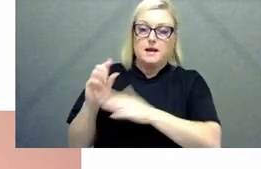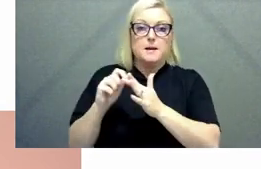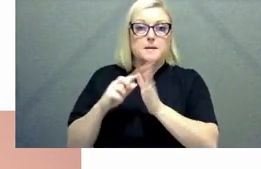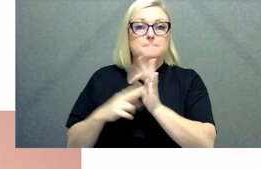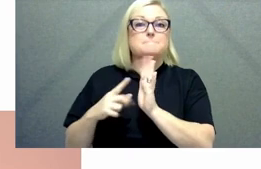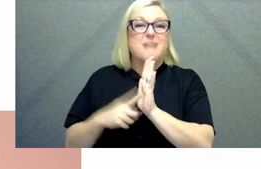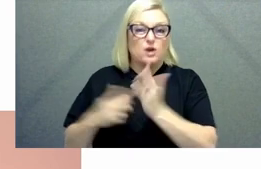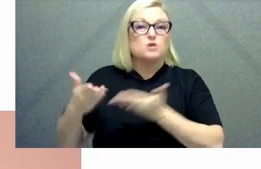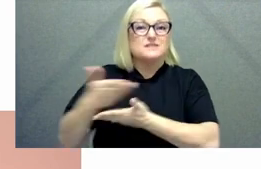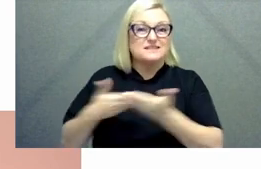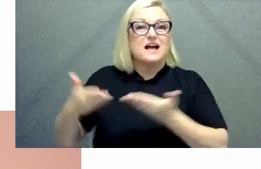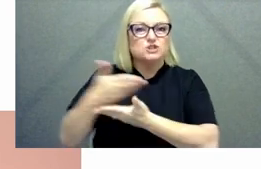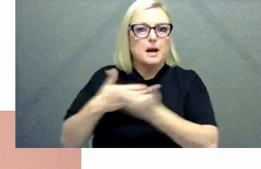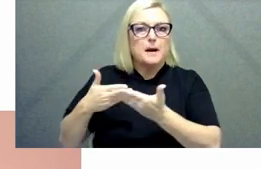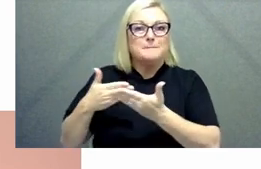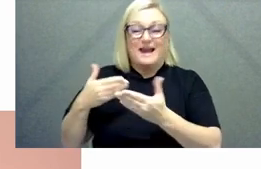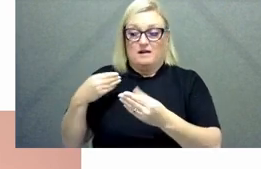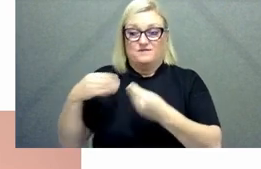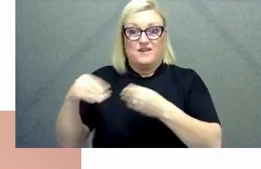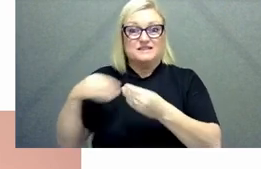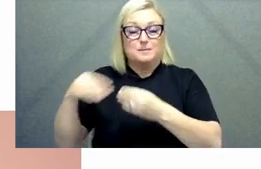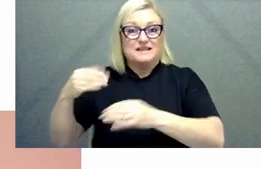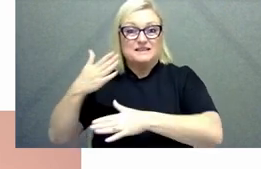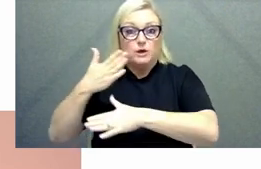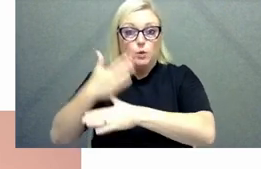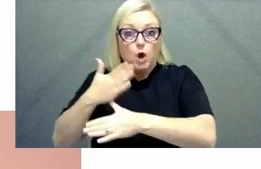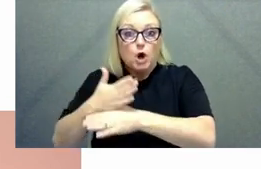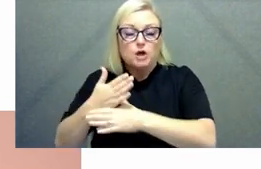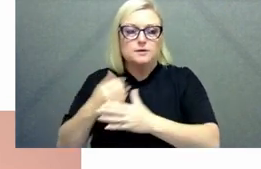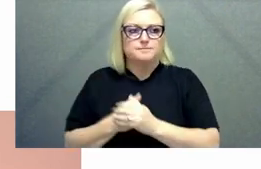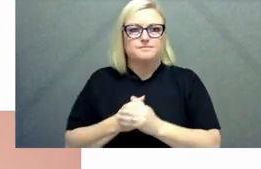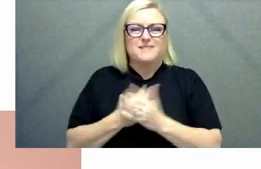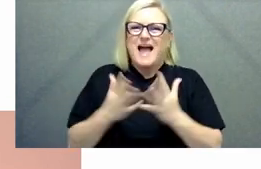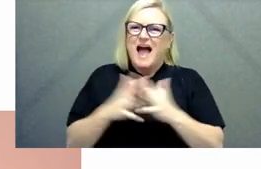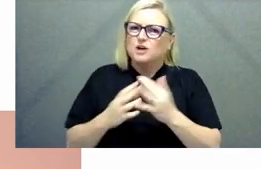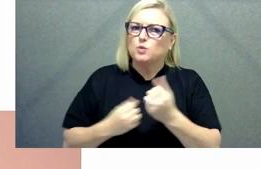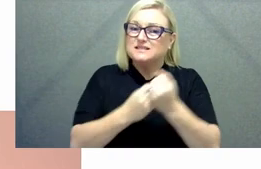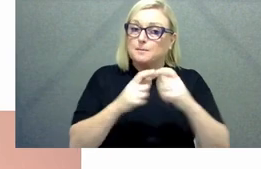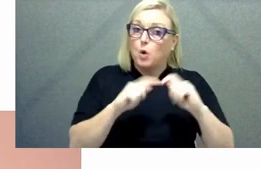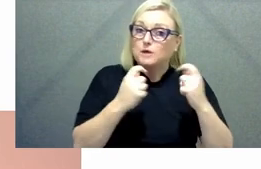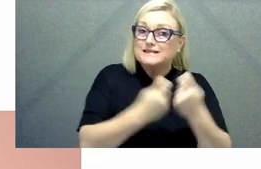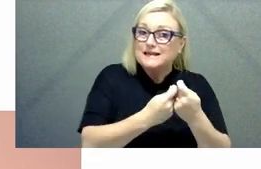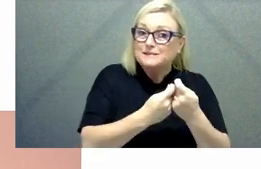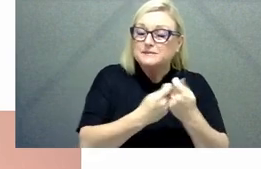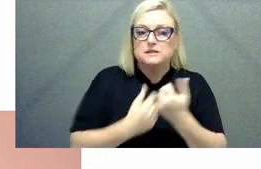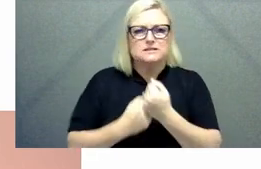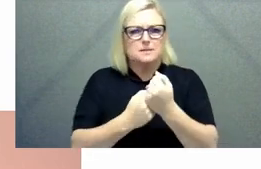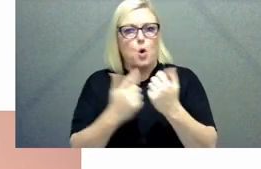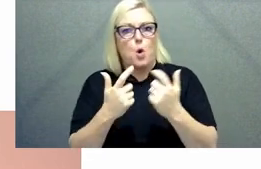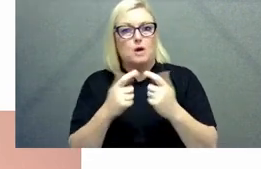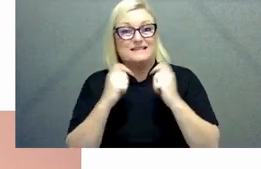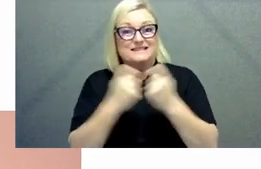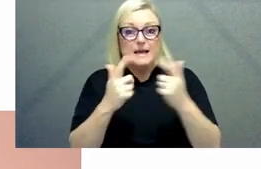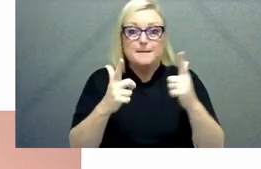as well as flexibility in work mode and thinking about how we can support teams and team managers and leaders to to